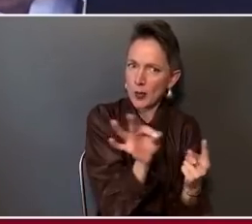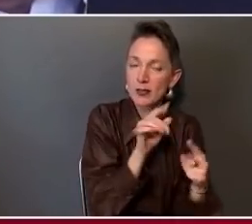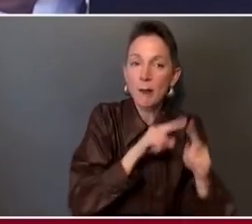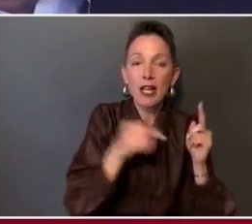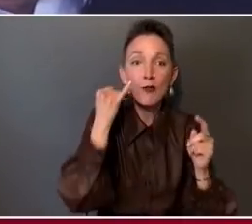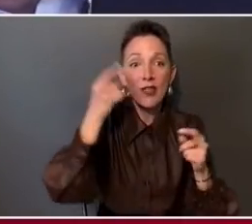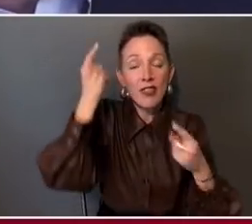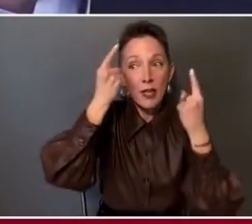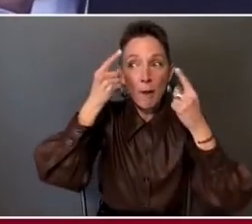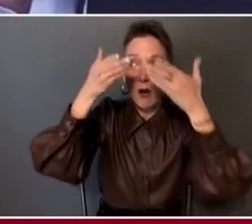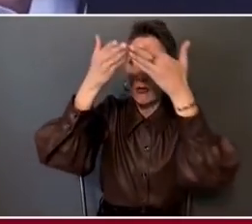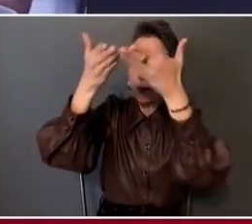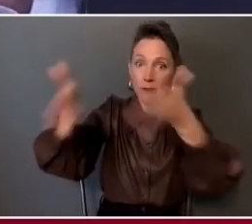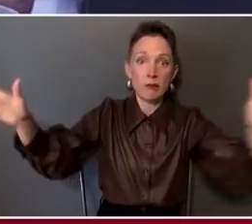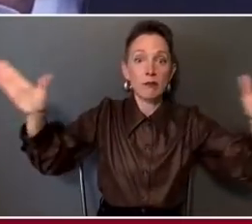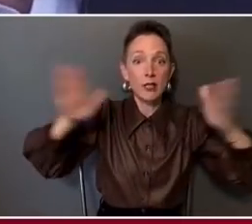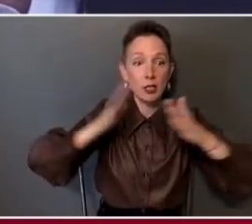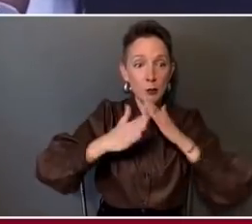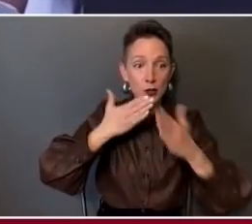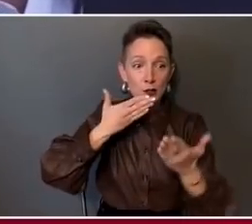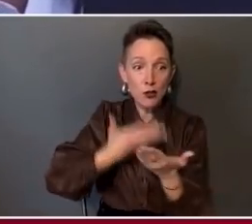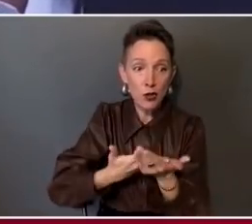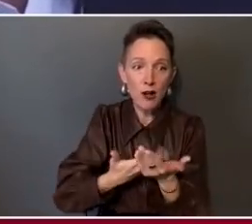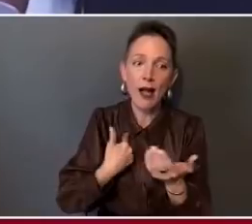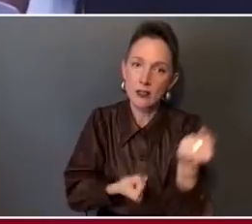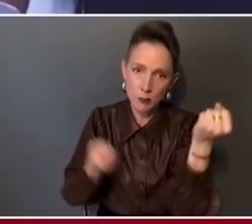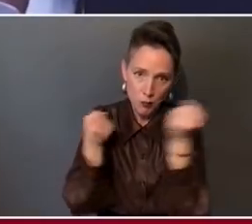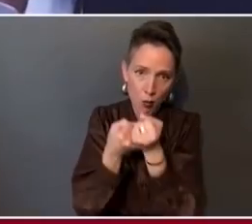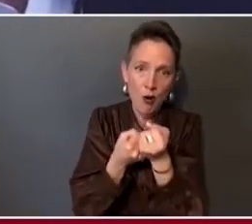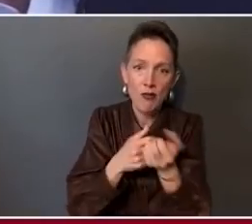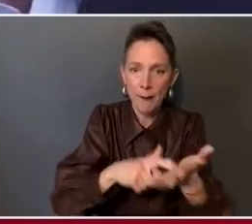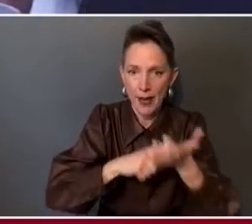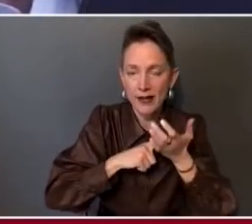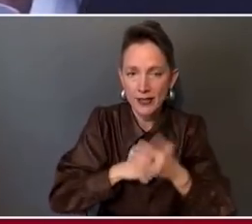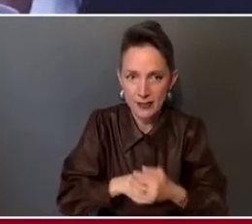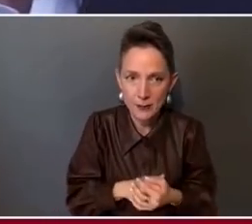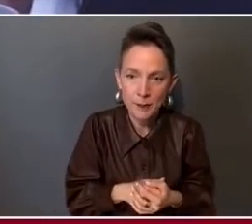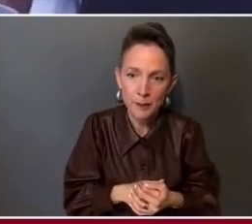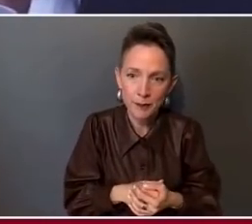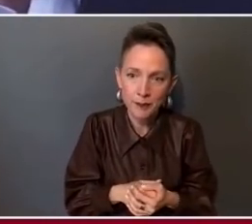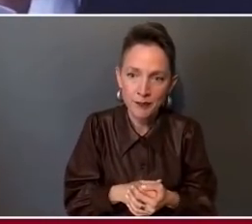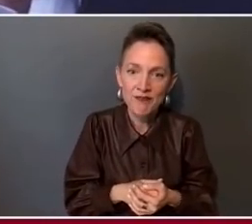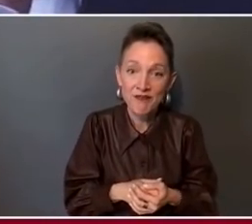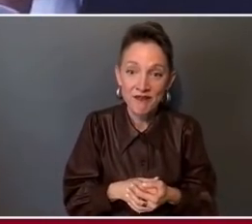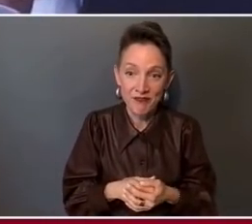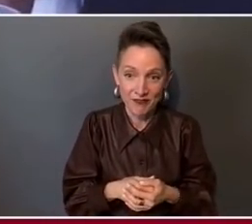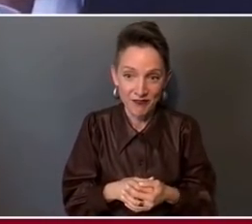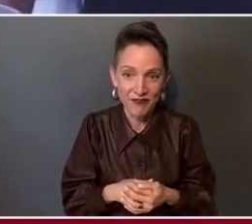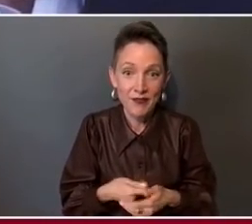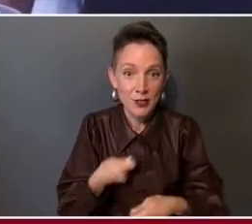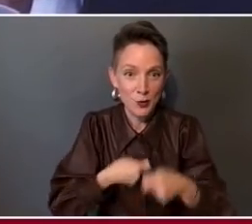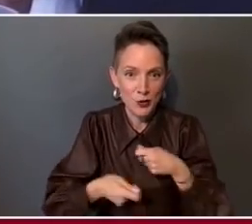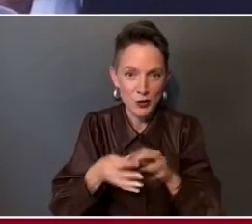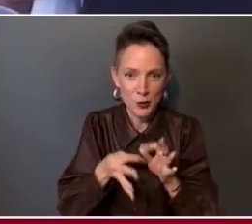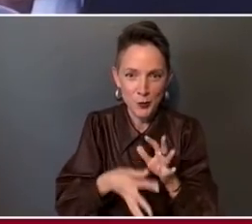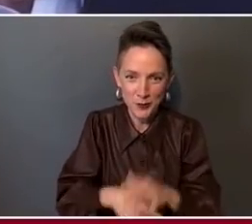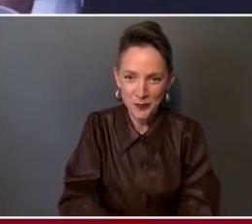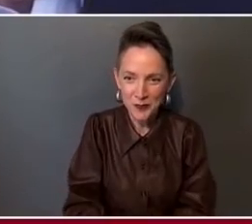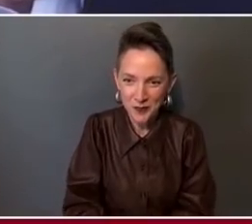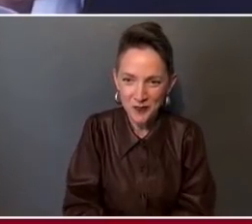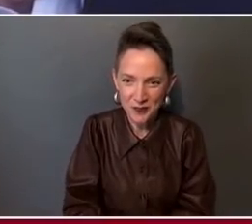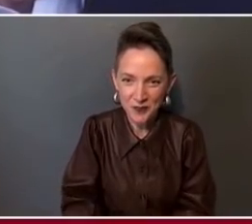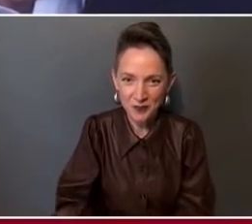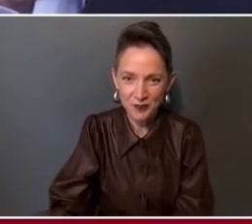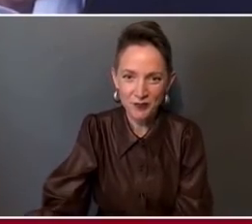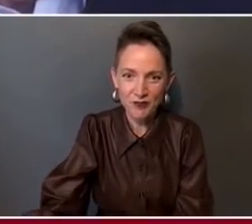greater community good, I very much support the mandates. And I point to a letter that you and I both signed that came out today. People